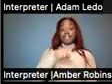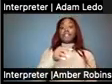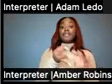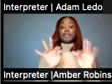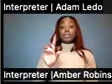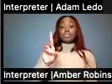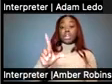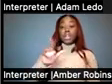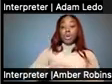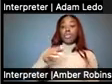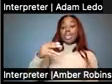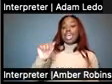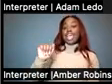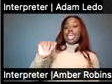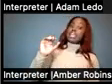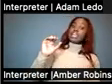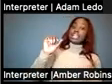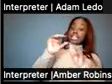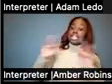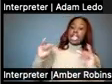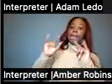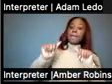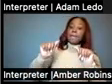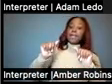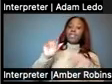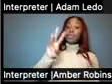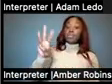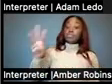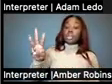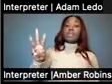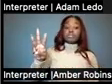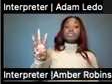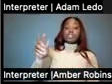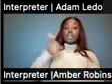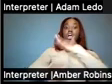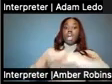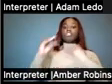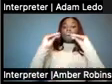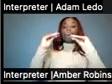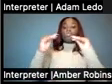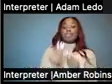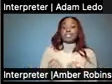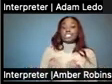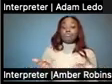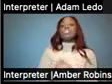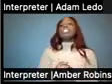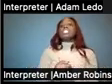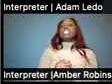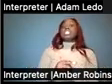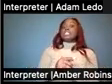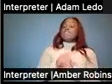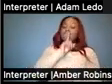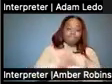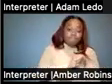on the APH website or the camp abilities.org website under instructional materials. And it literally breaks